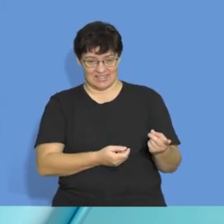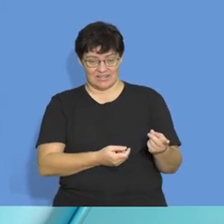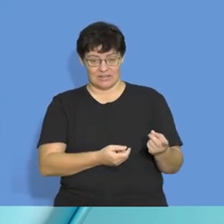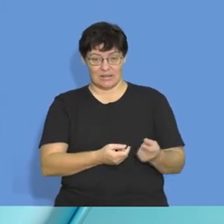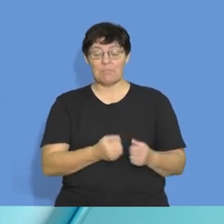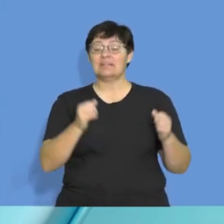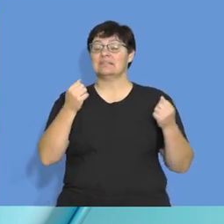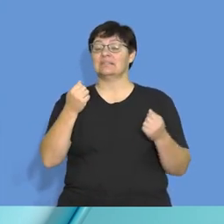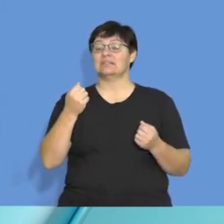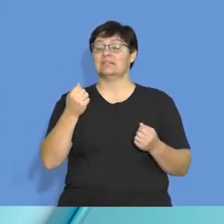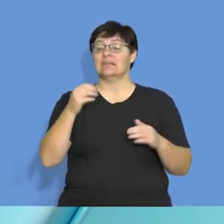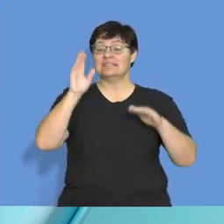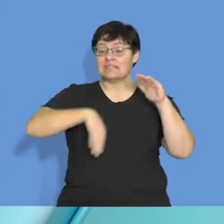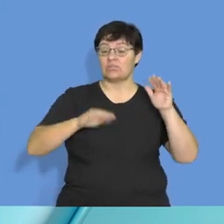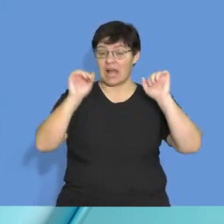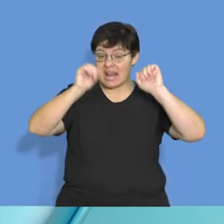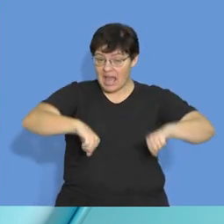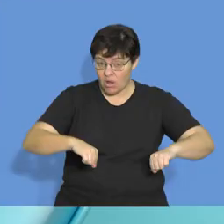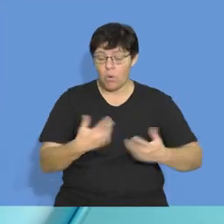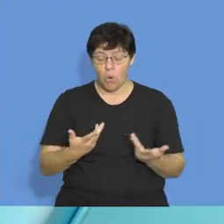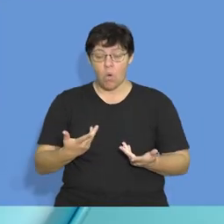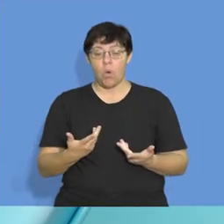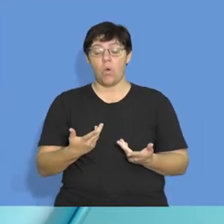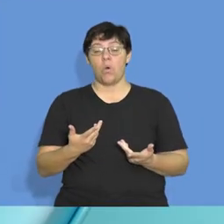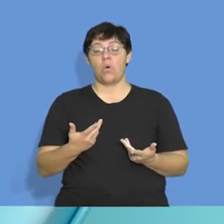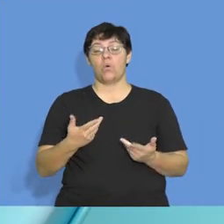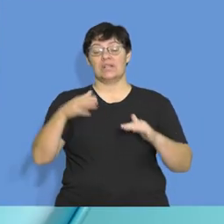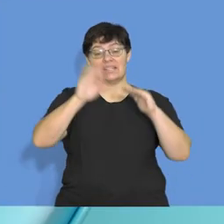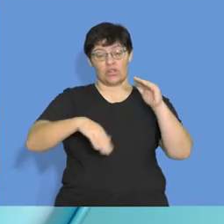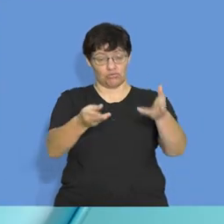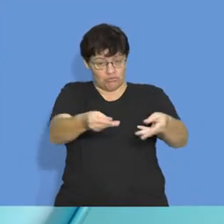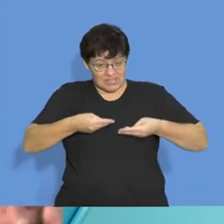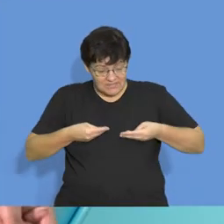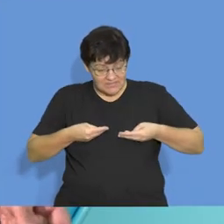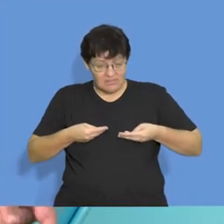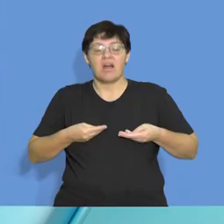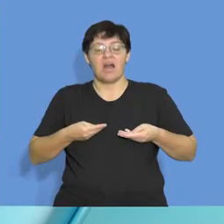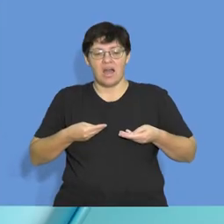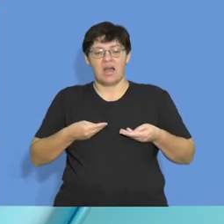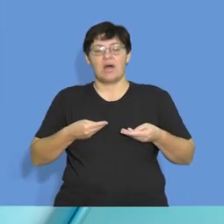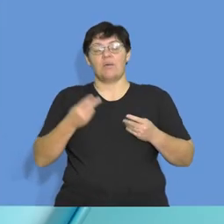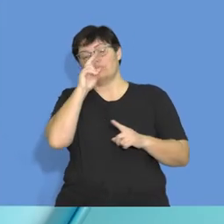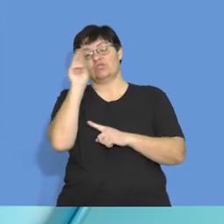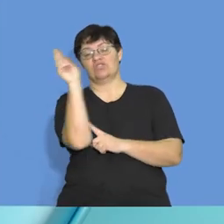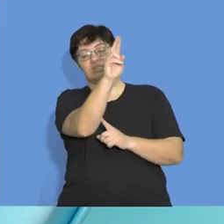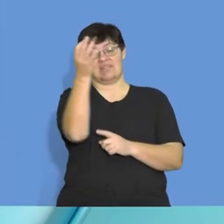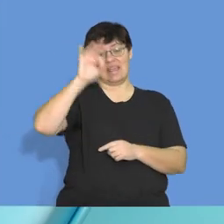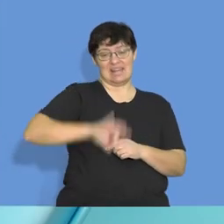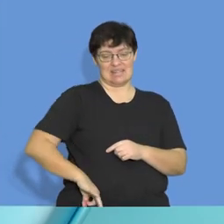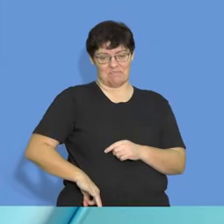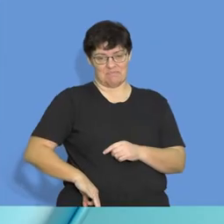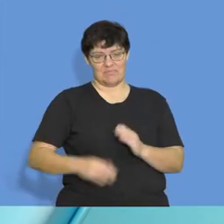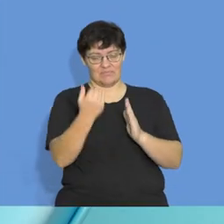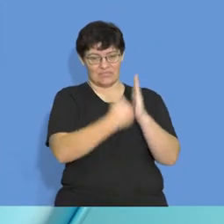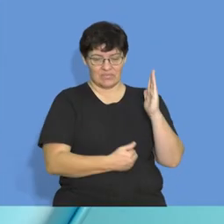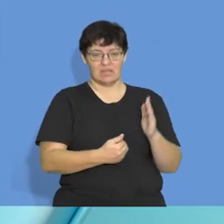and discount received will feature in my projected income statement. Discount allowed as in operating